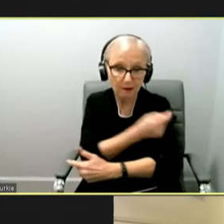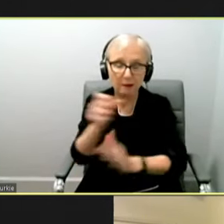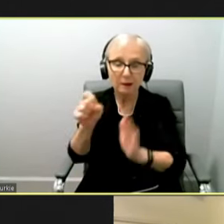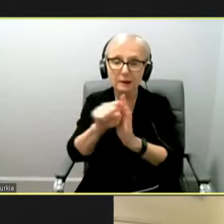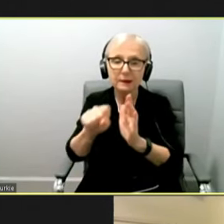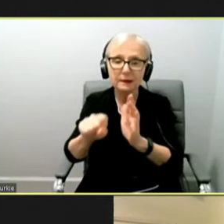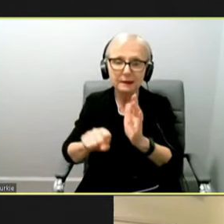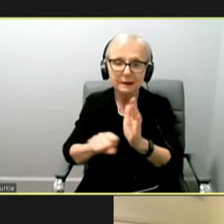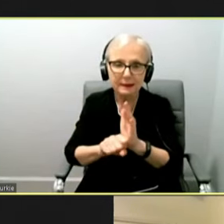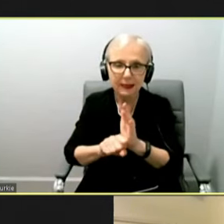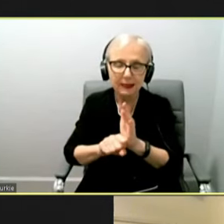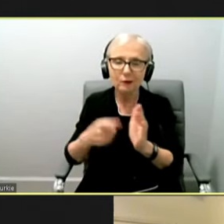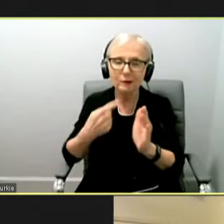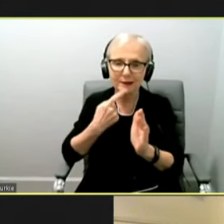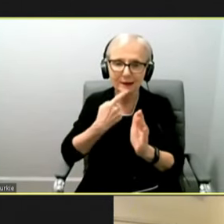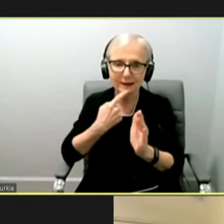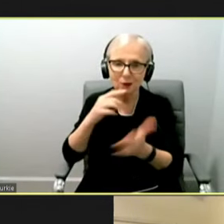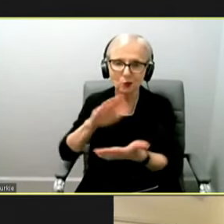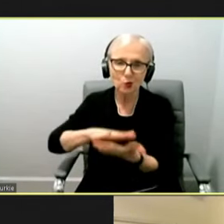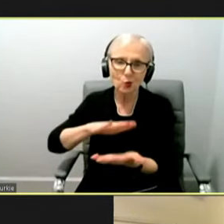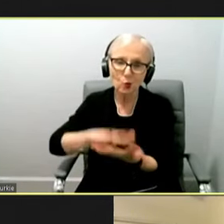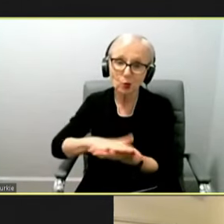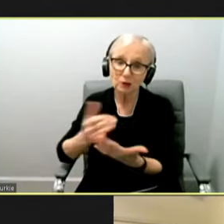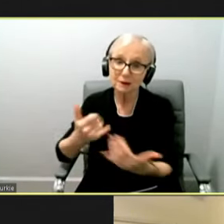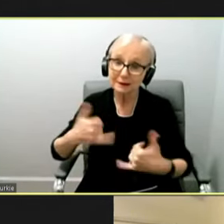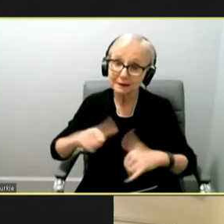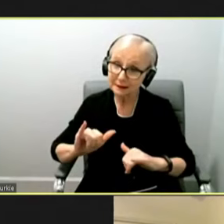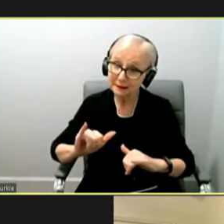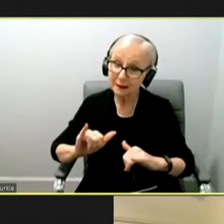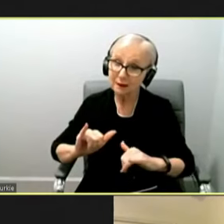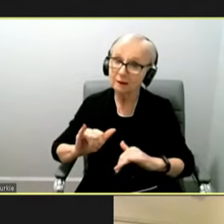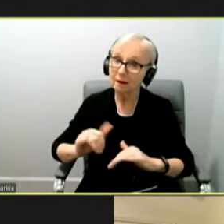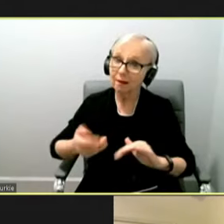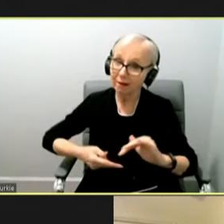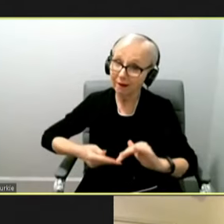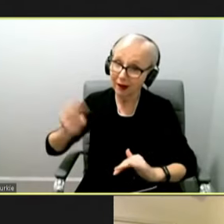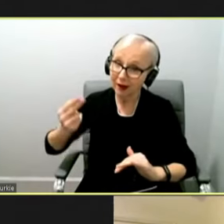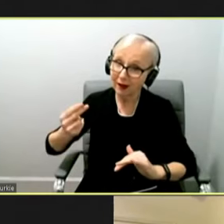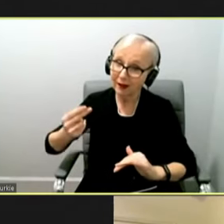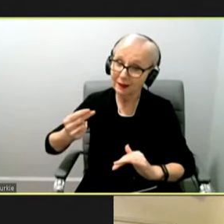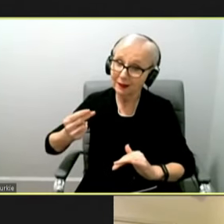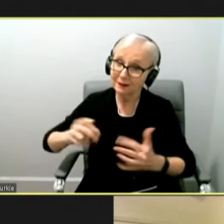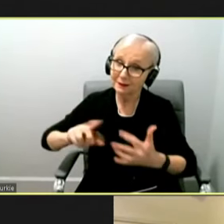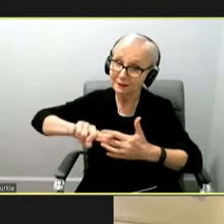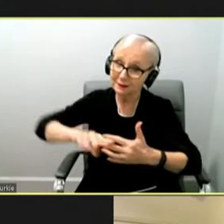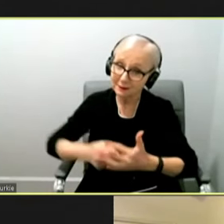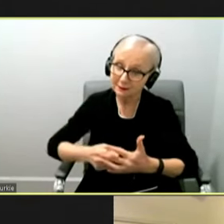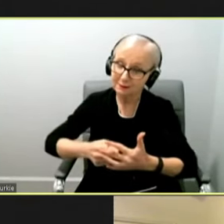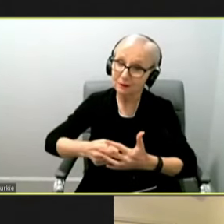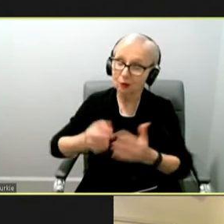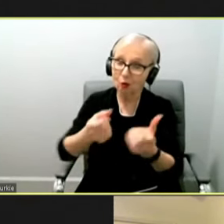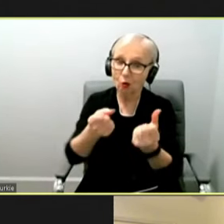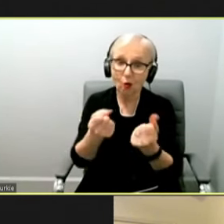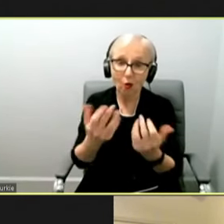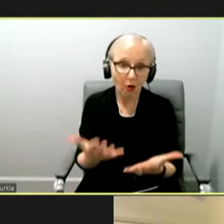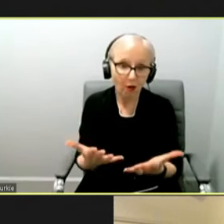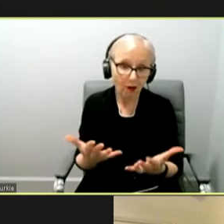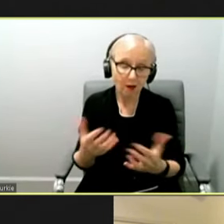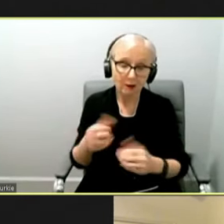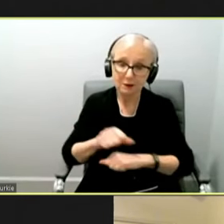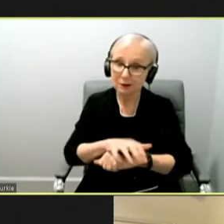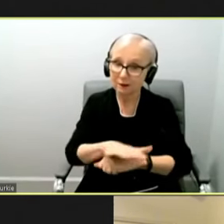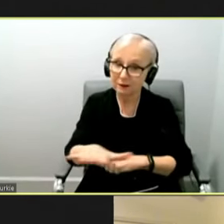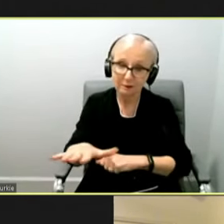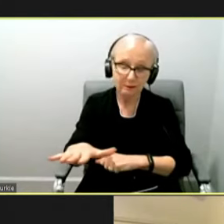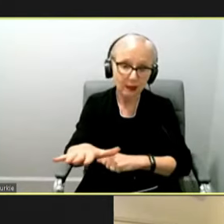schools are still the leading source of outbreak in Colorado. So I just want to know why is that and what can we be doing to sort of slow these